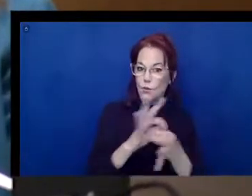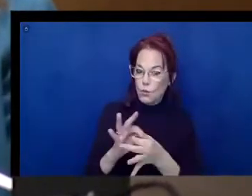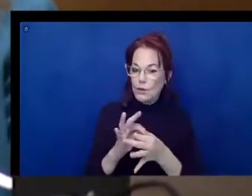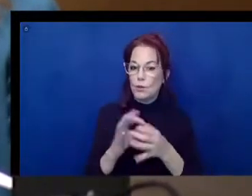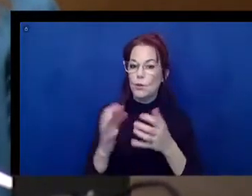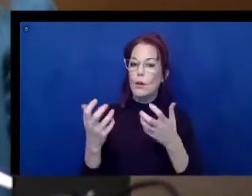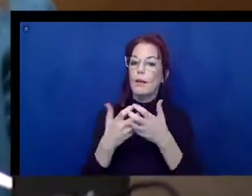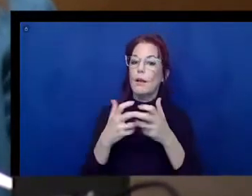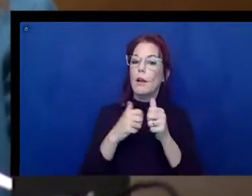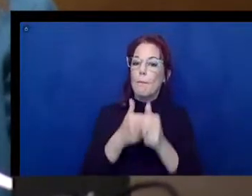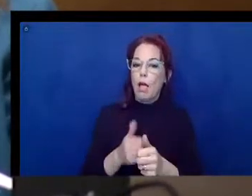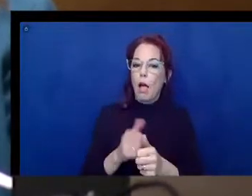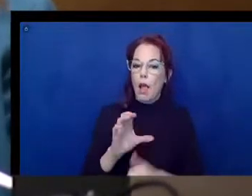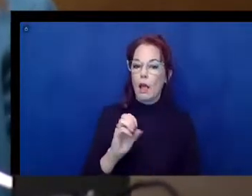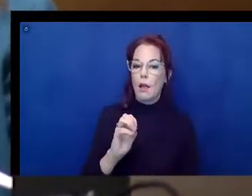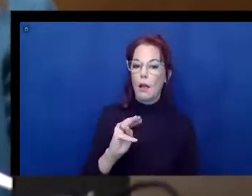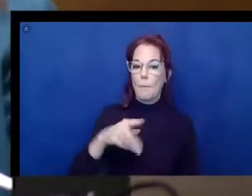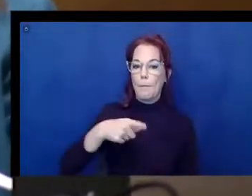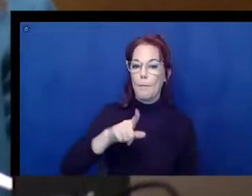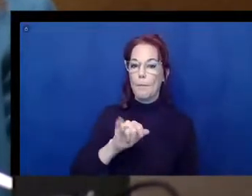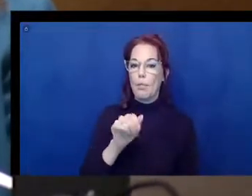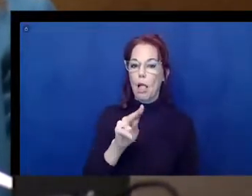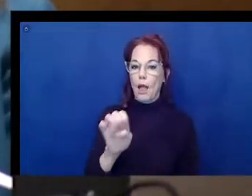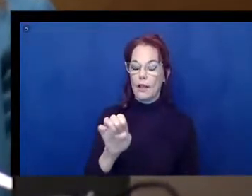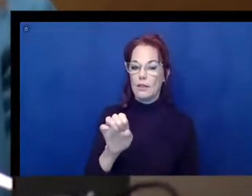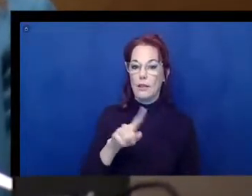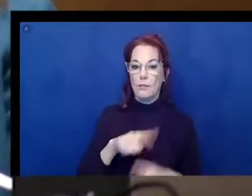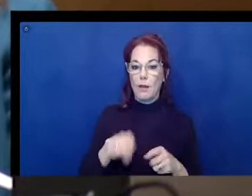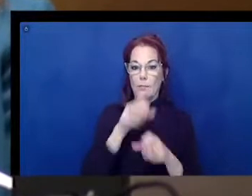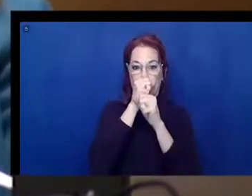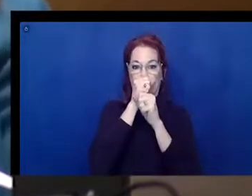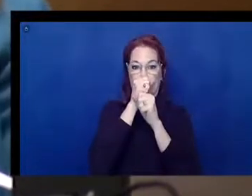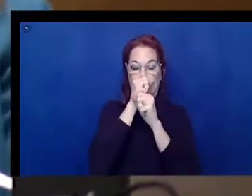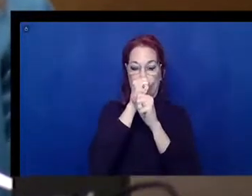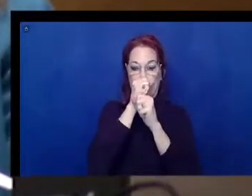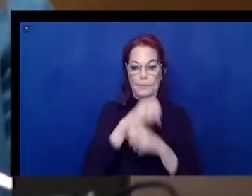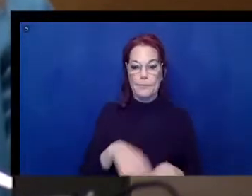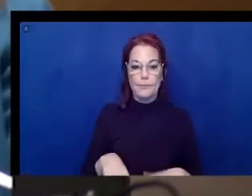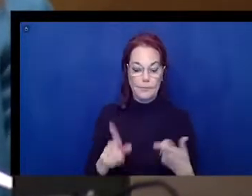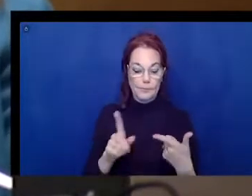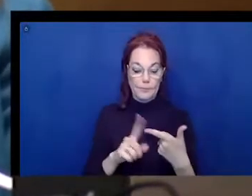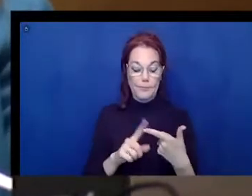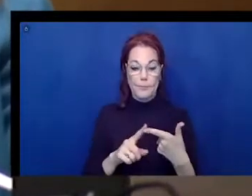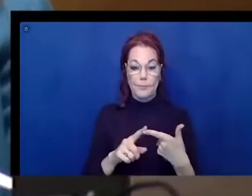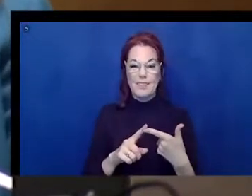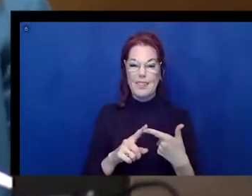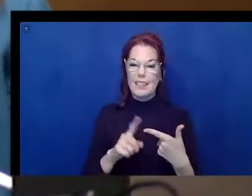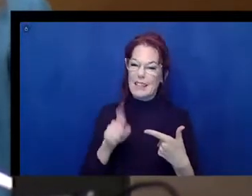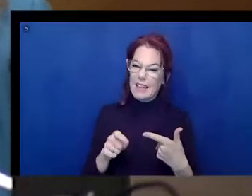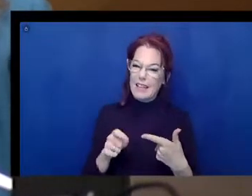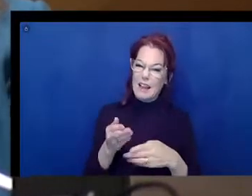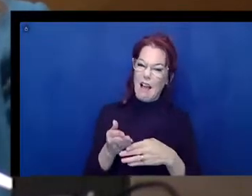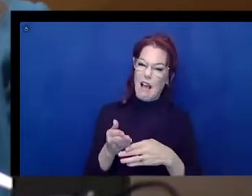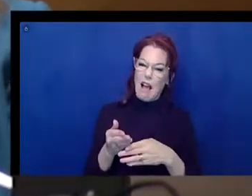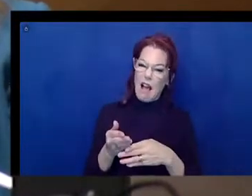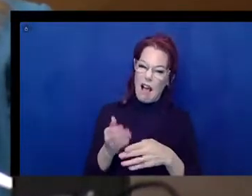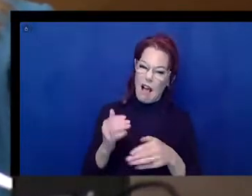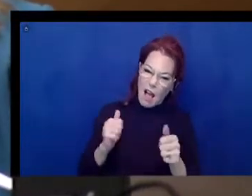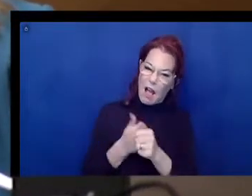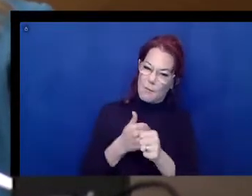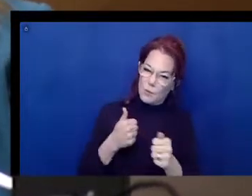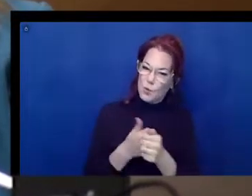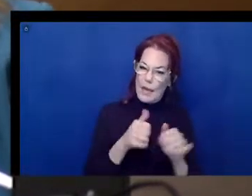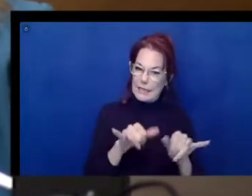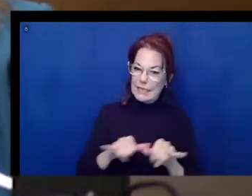Justice Department, with Congress, or with the public. Second, up-to-date standards. Technology develops quickly,